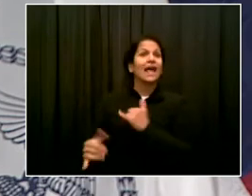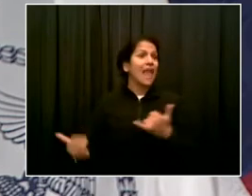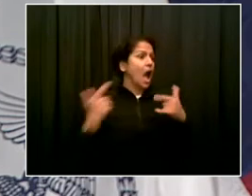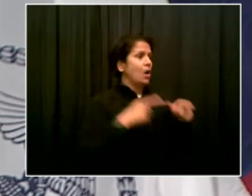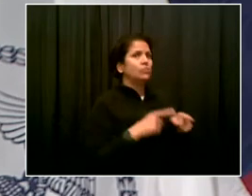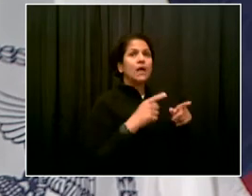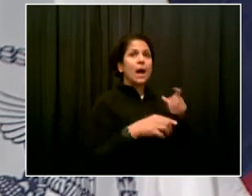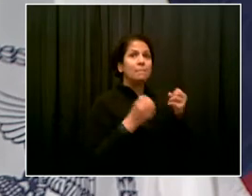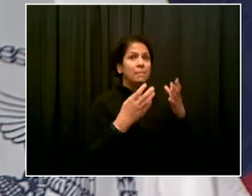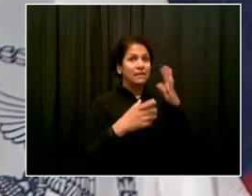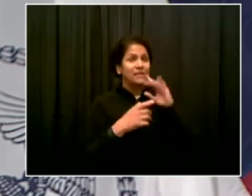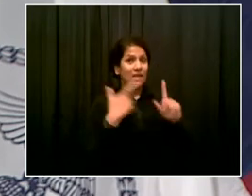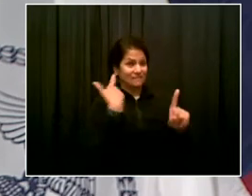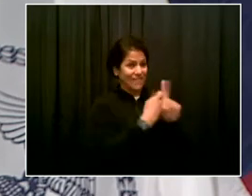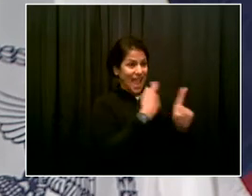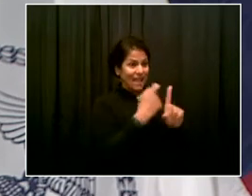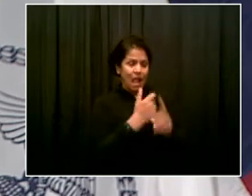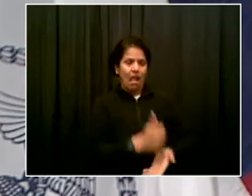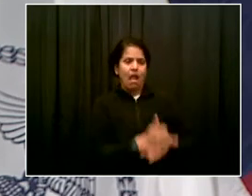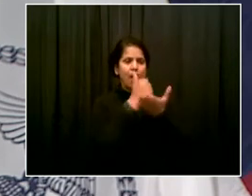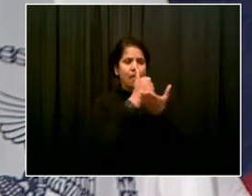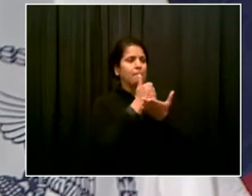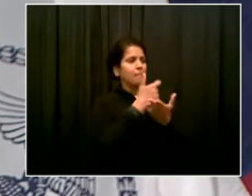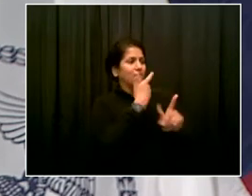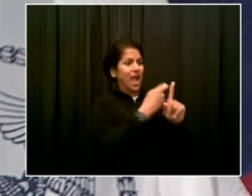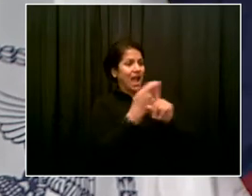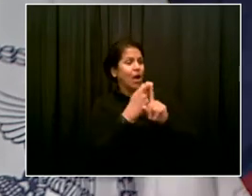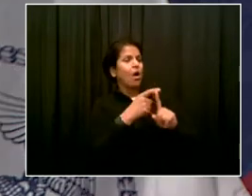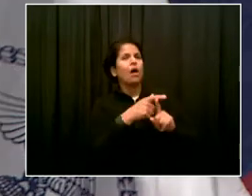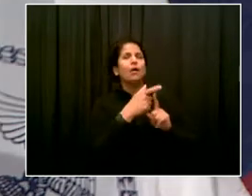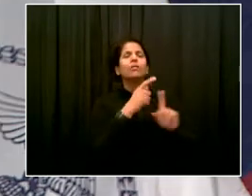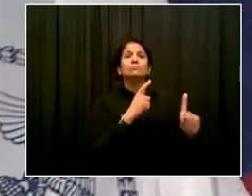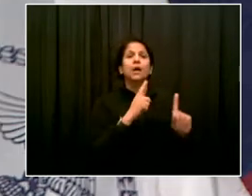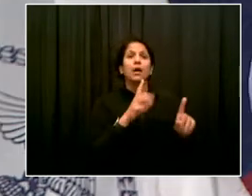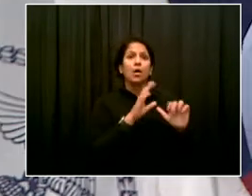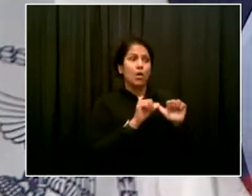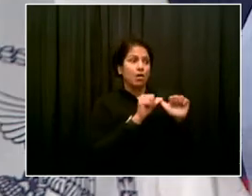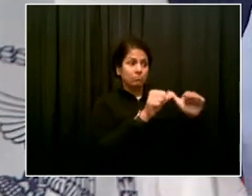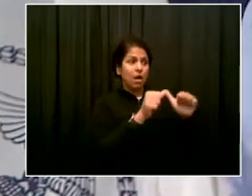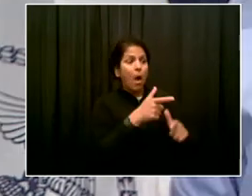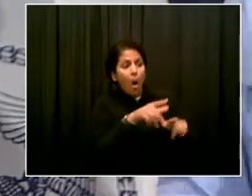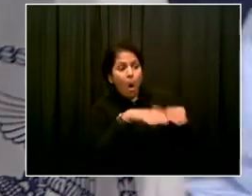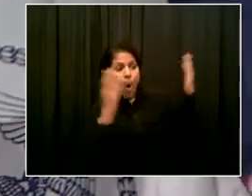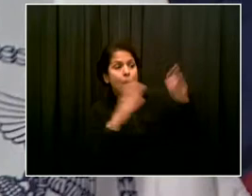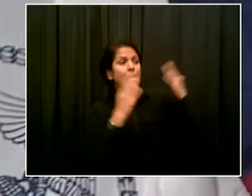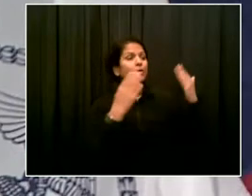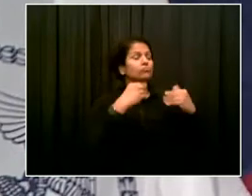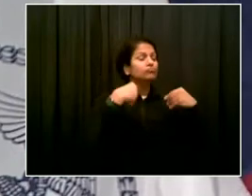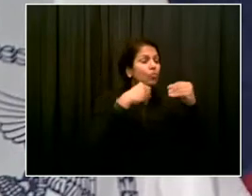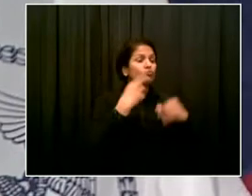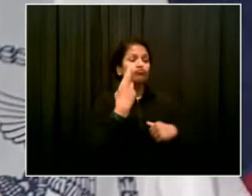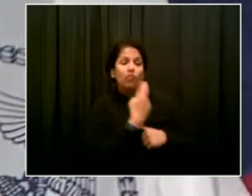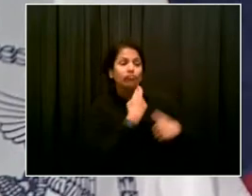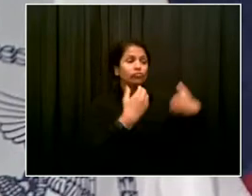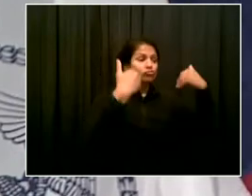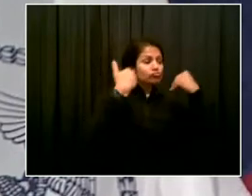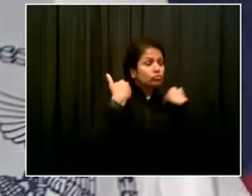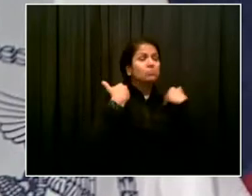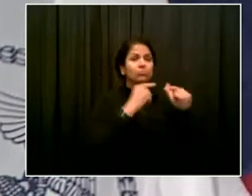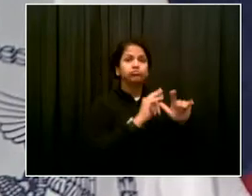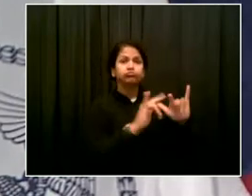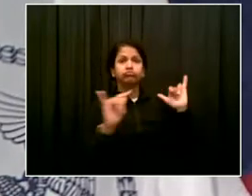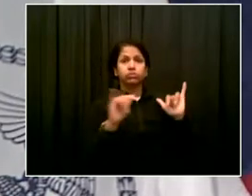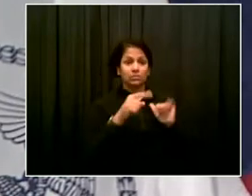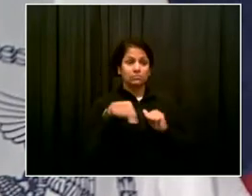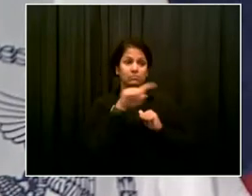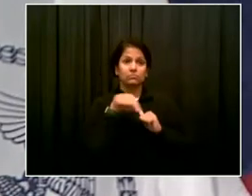difference between then and now. But there is a recent study from the University of Chicago that says that the lockdown may